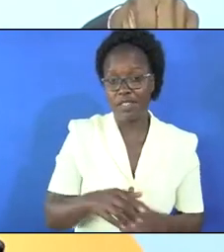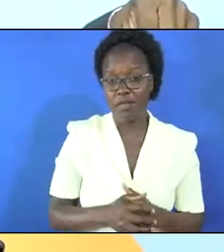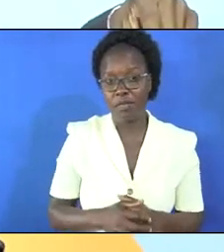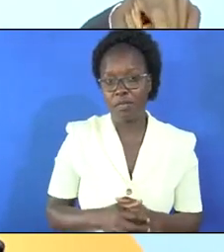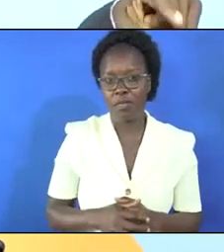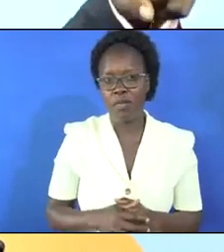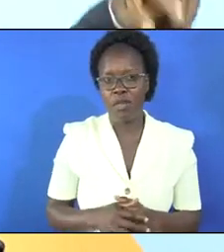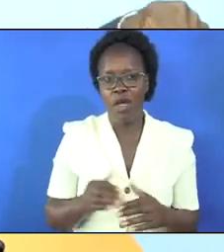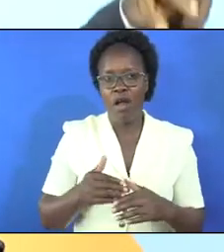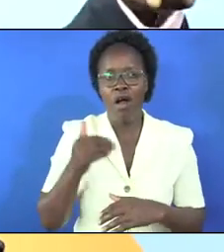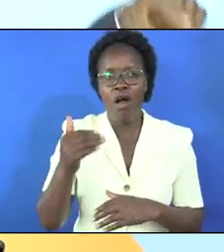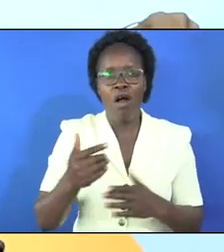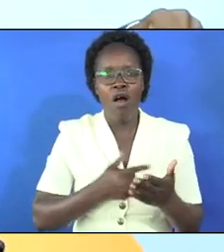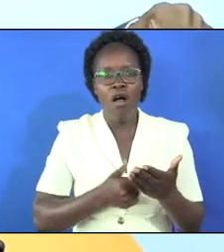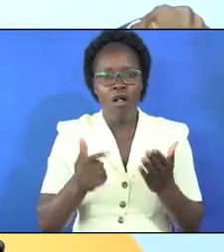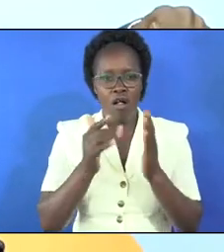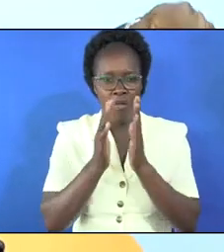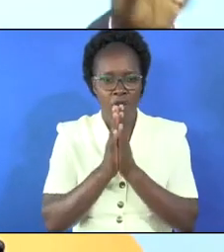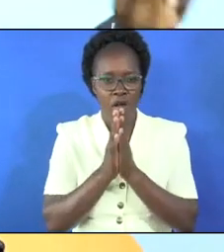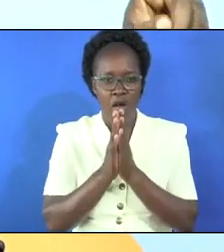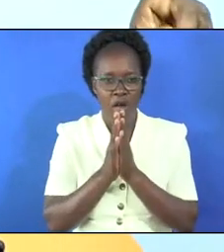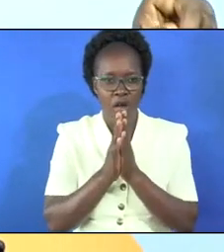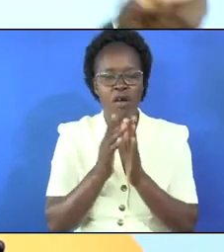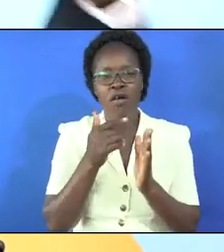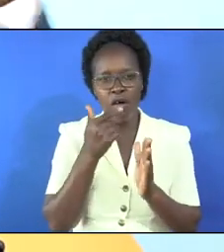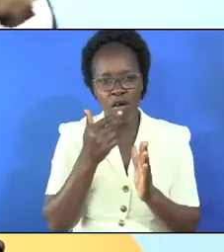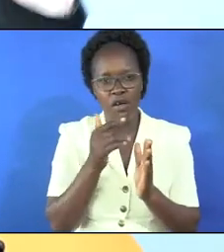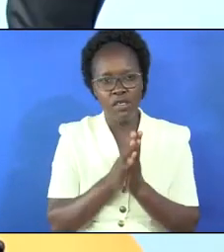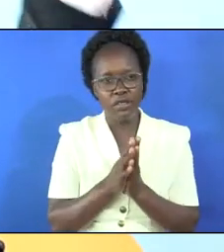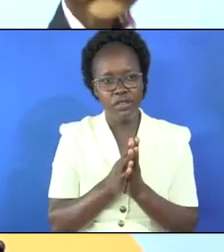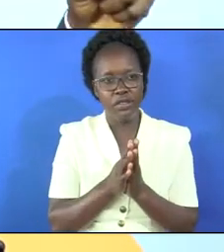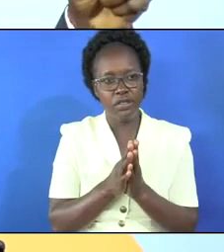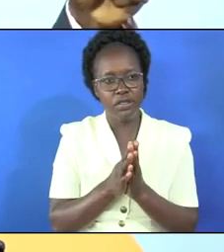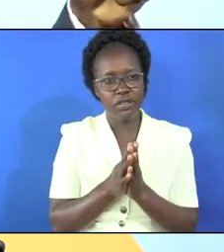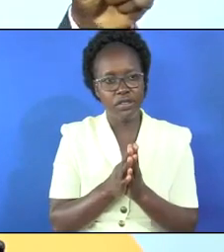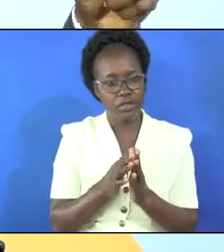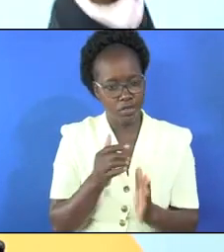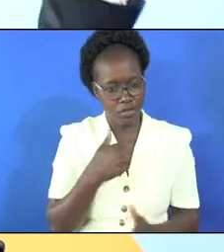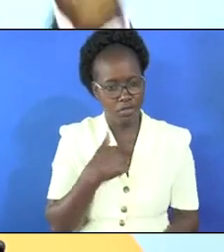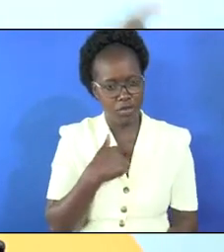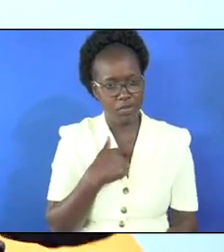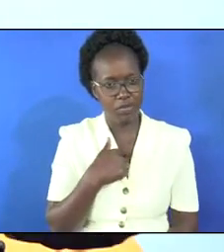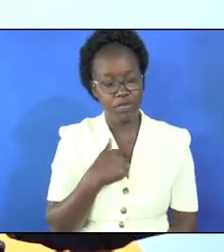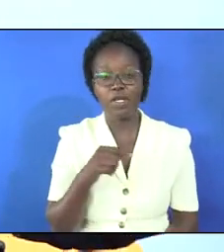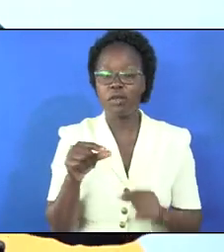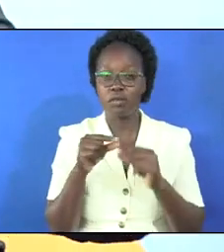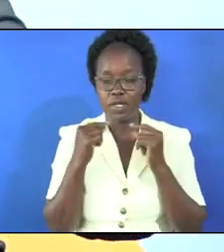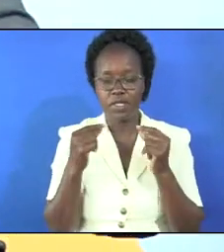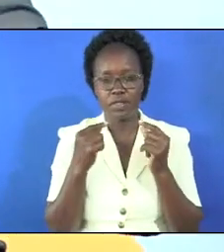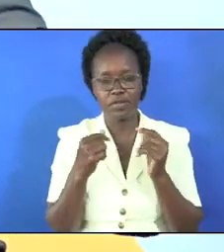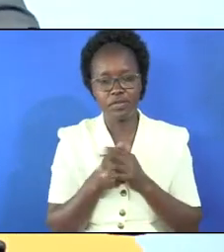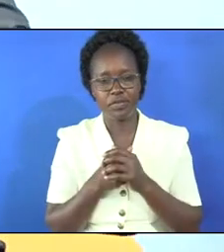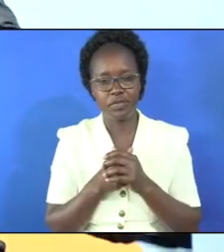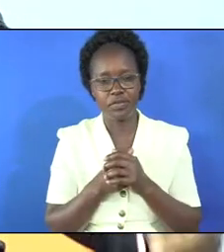after the week of prayer she said to meet the preacher that pastor